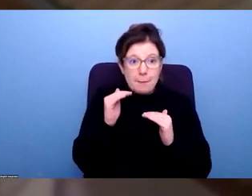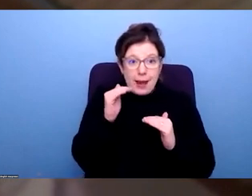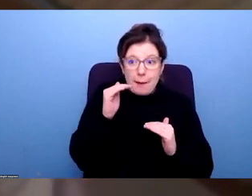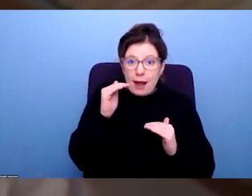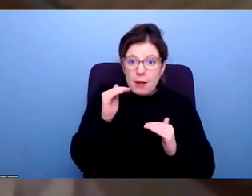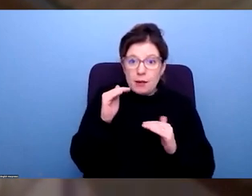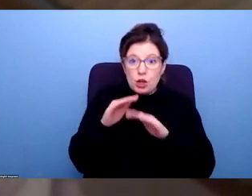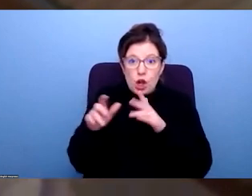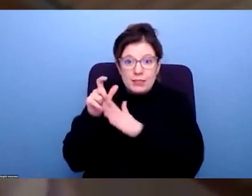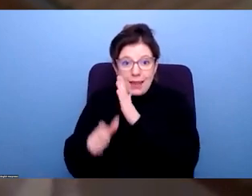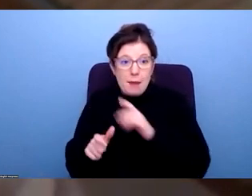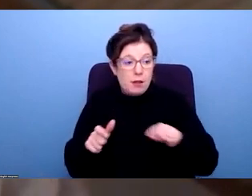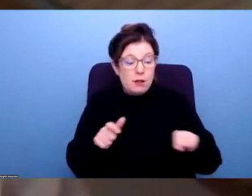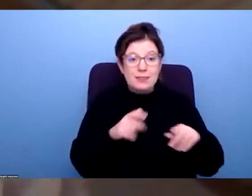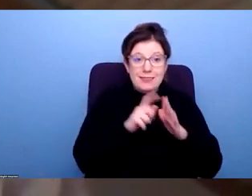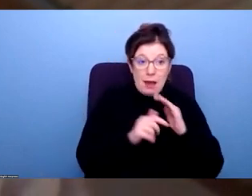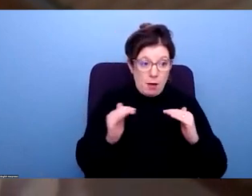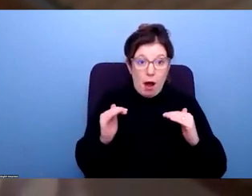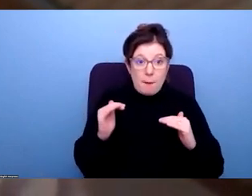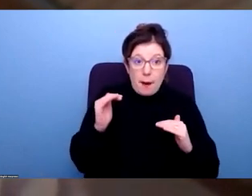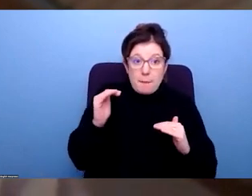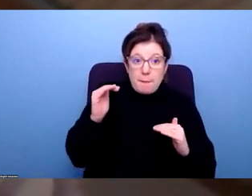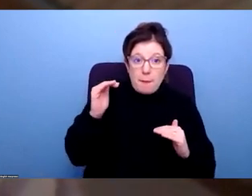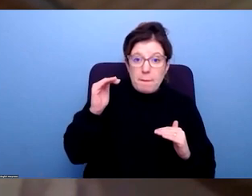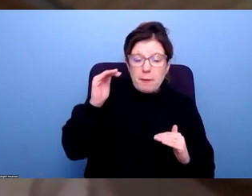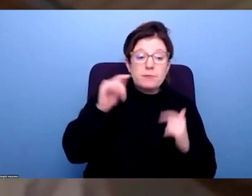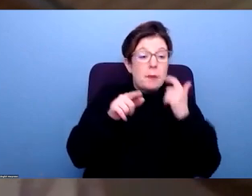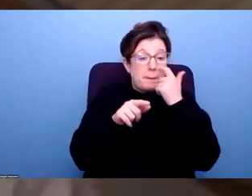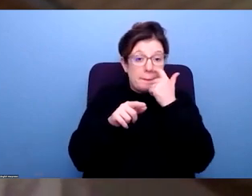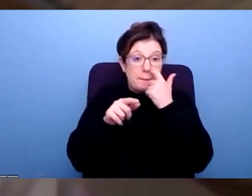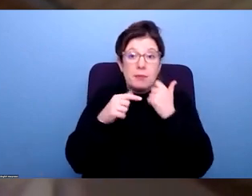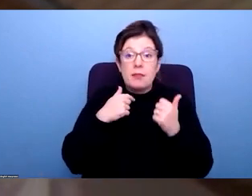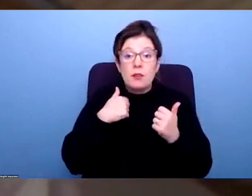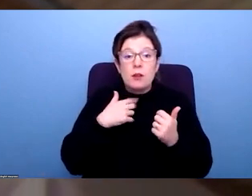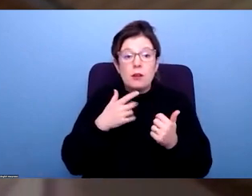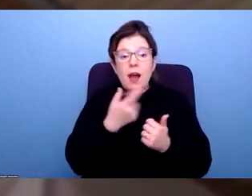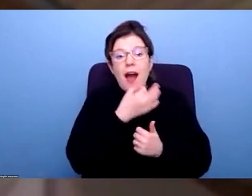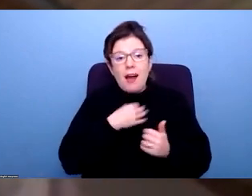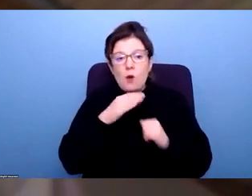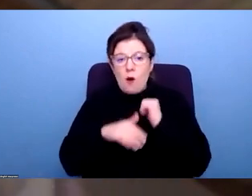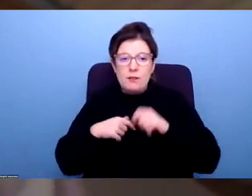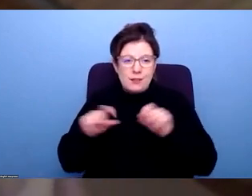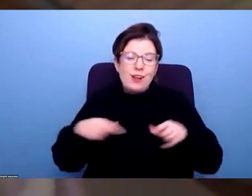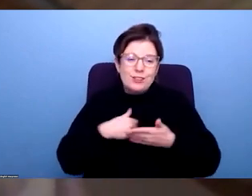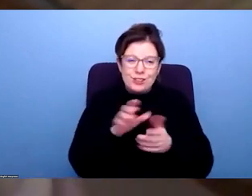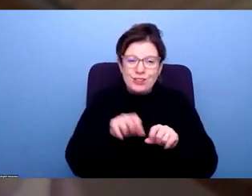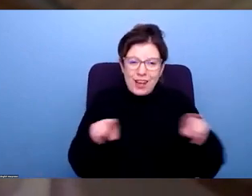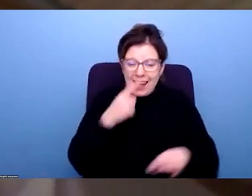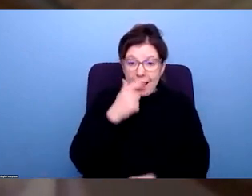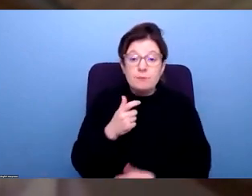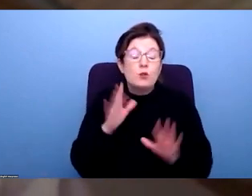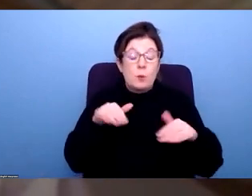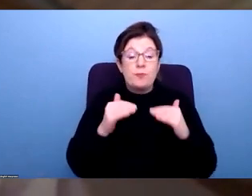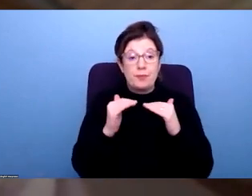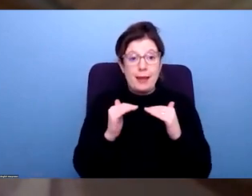Yeah, I'm really happy to send my slides, my slides through. That's absolutely fine. There's a question there about slides to be available. So the employment rate